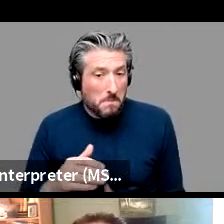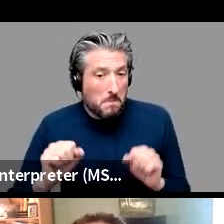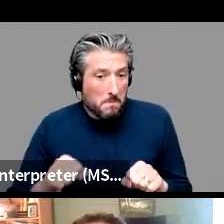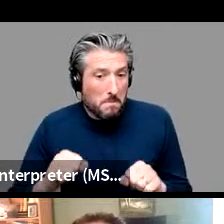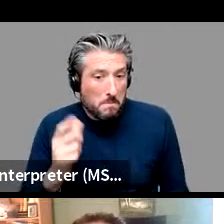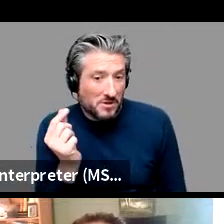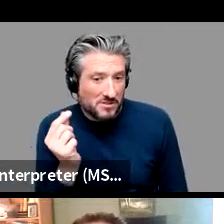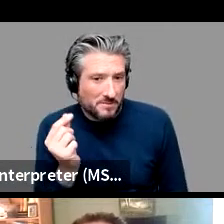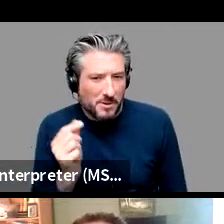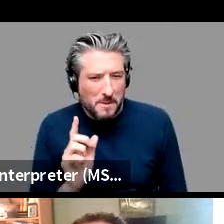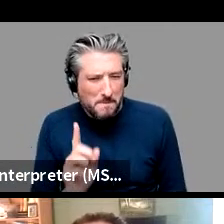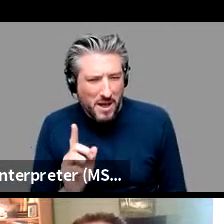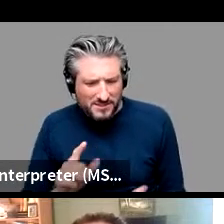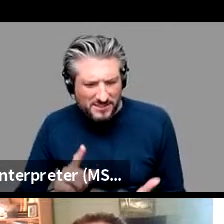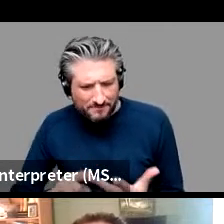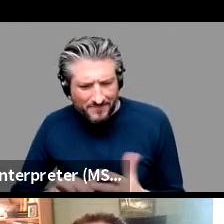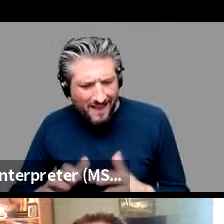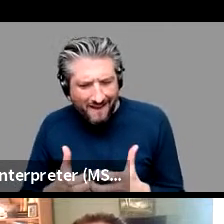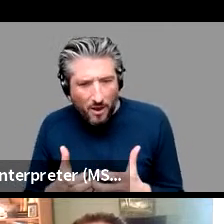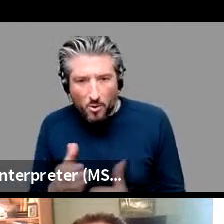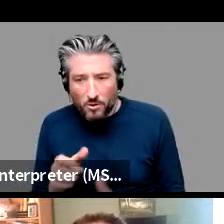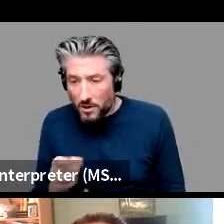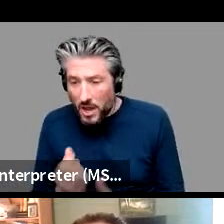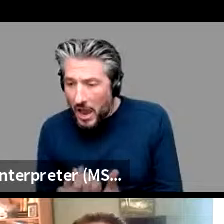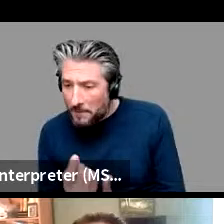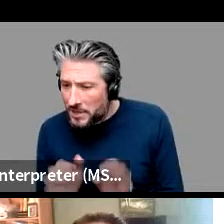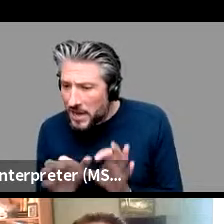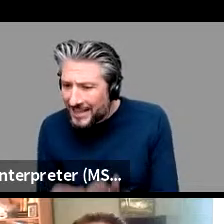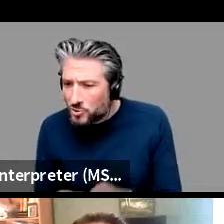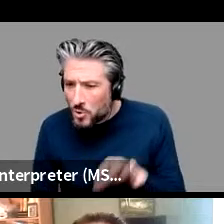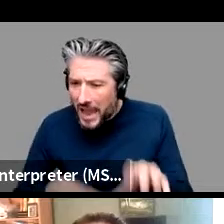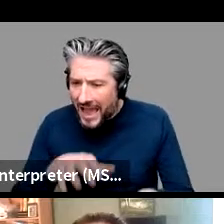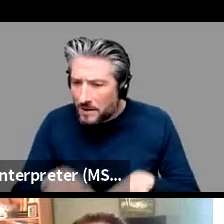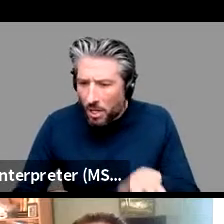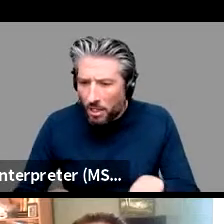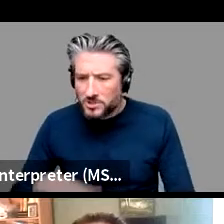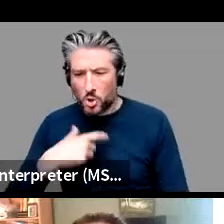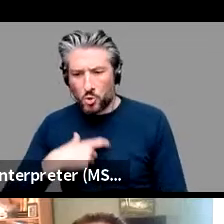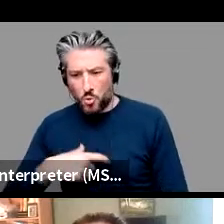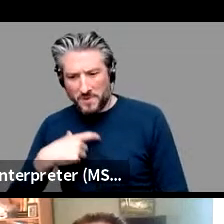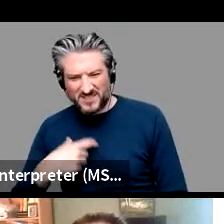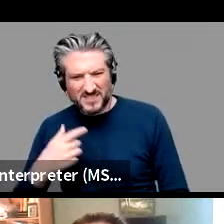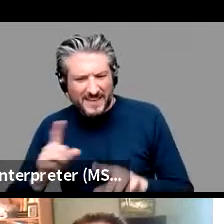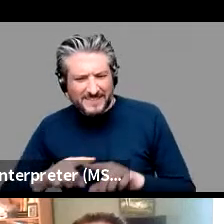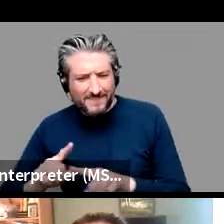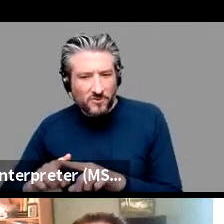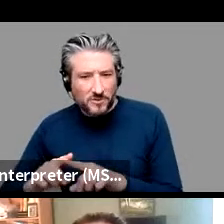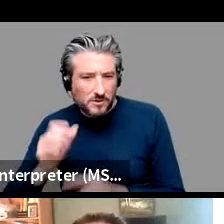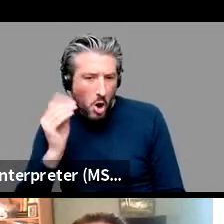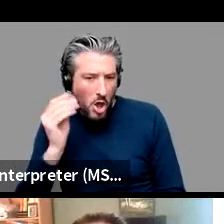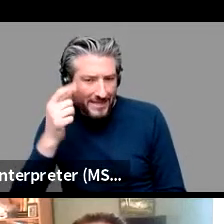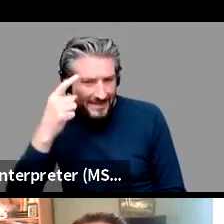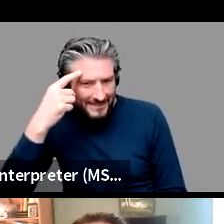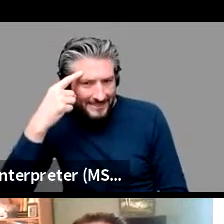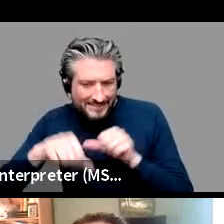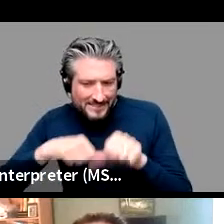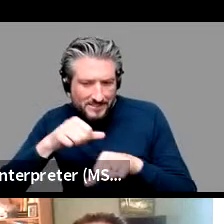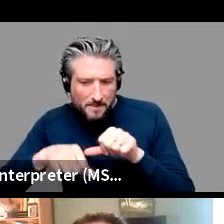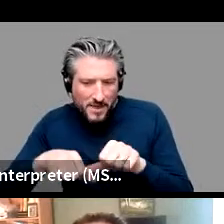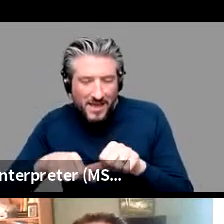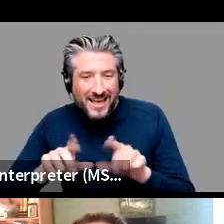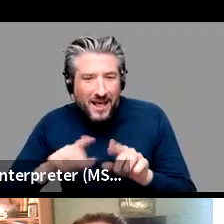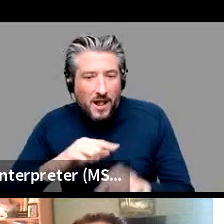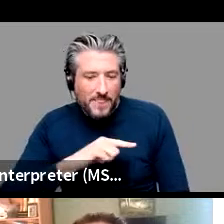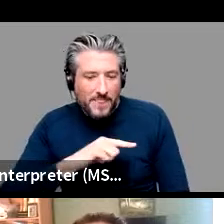in in animals or humans or or other learning systems as well so that's where we are a bit hesitant um